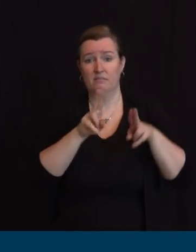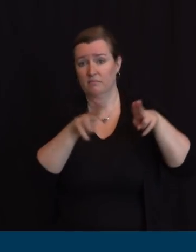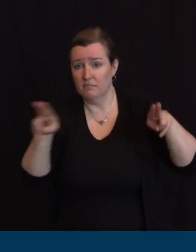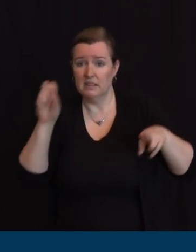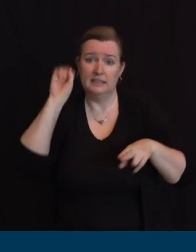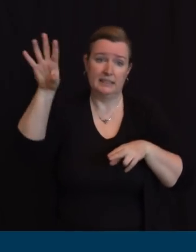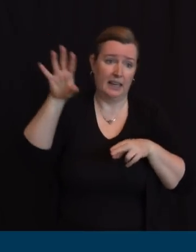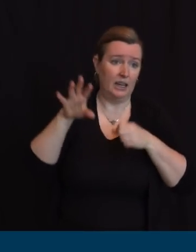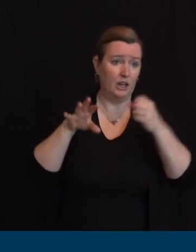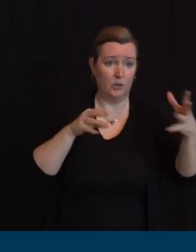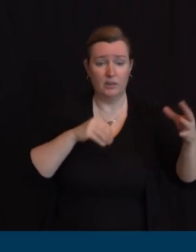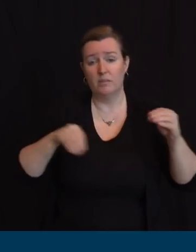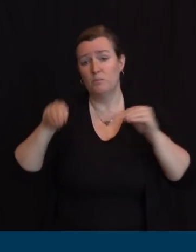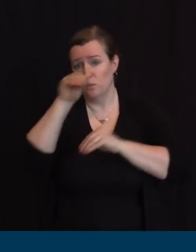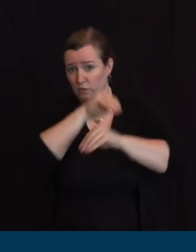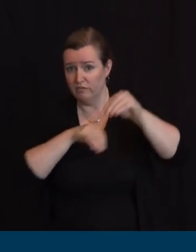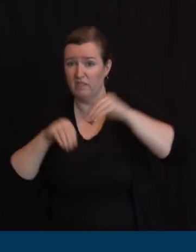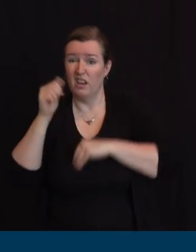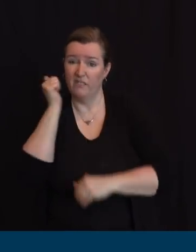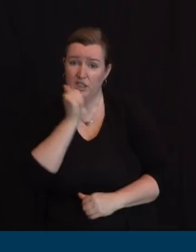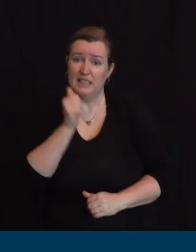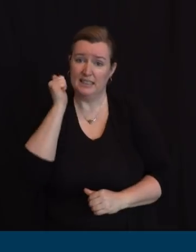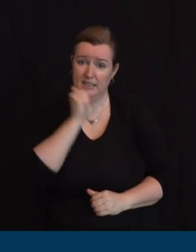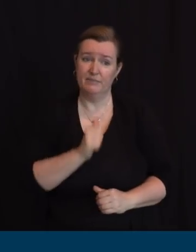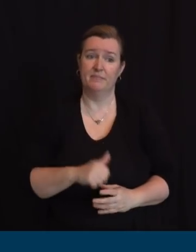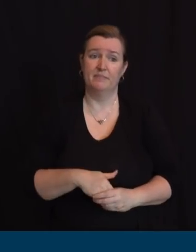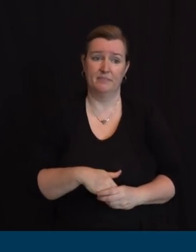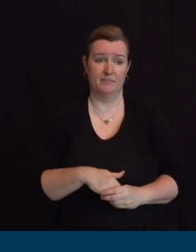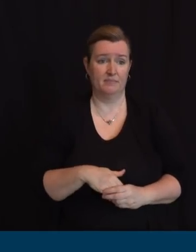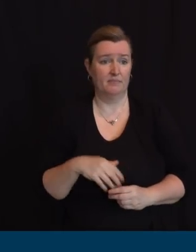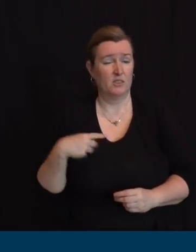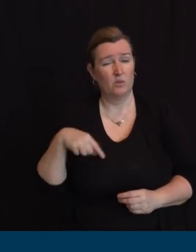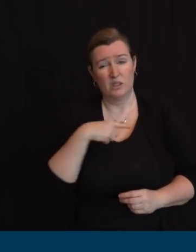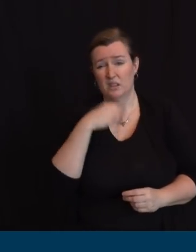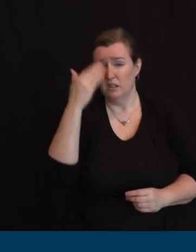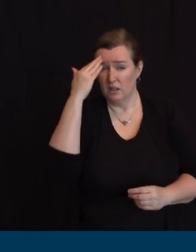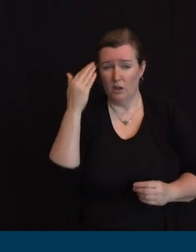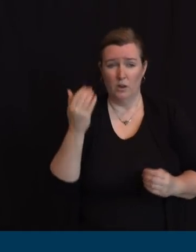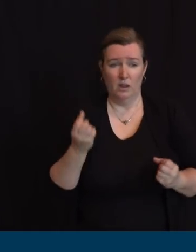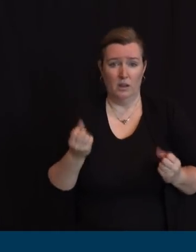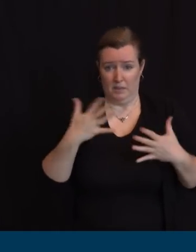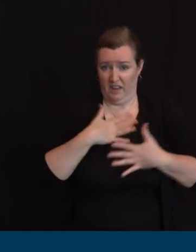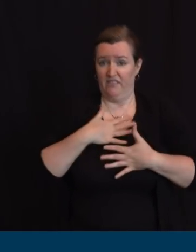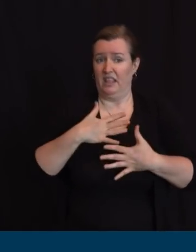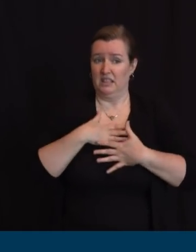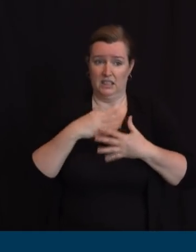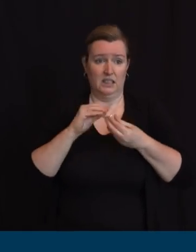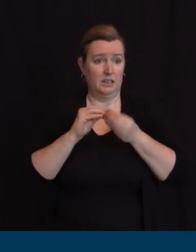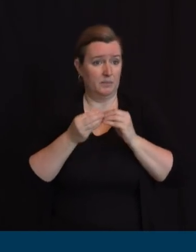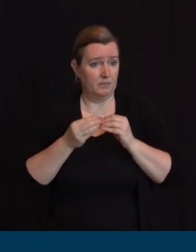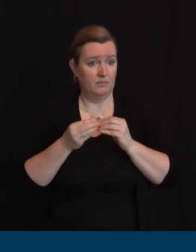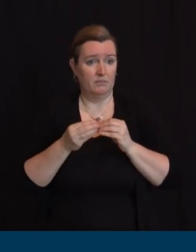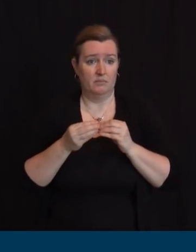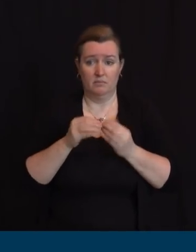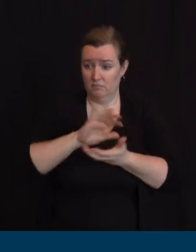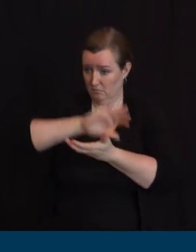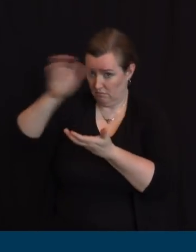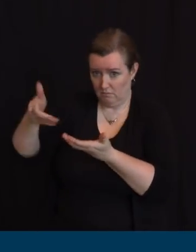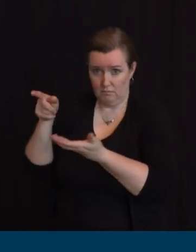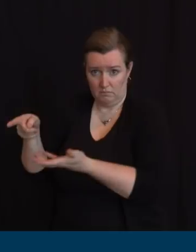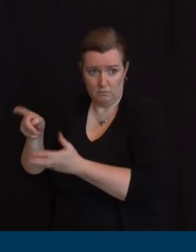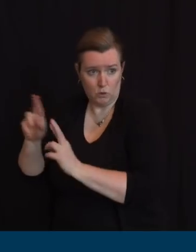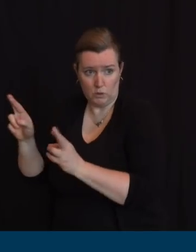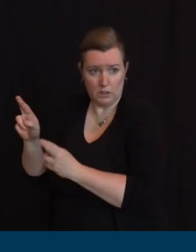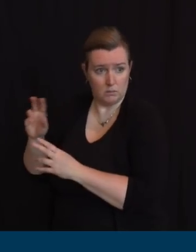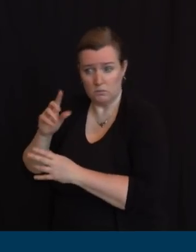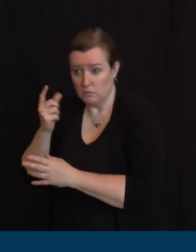how many ventilators have gone from central procurement to exactly the site where they've been used uh we know how many